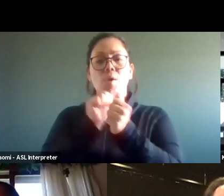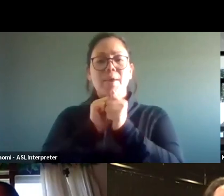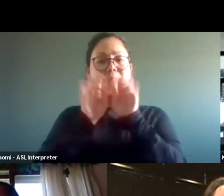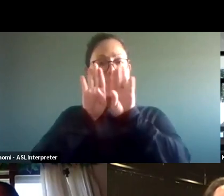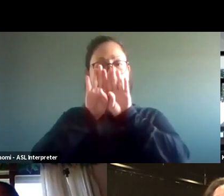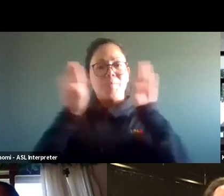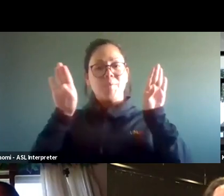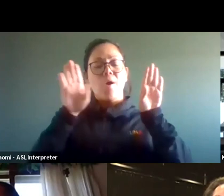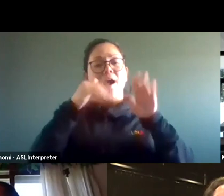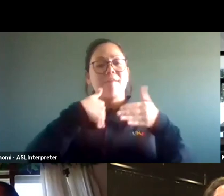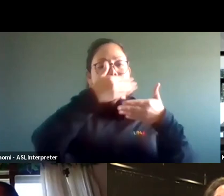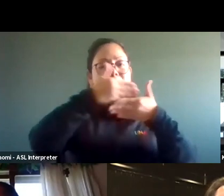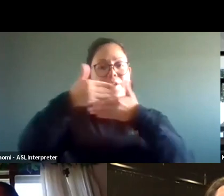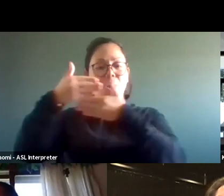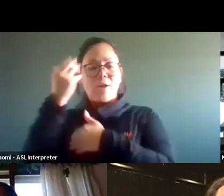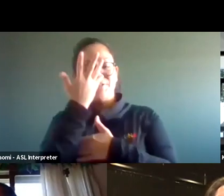outside behind me.